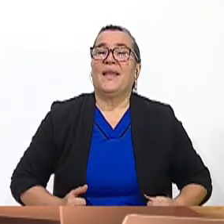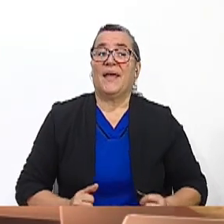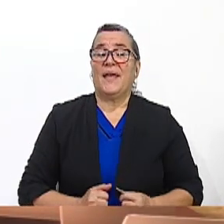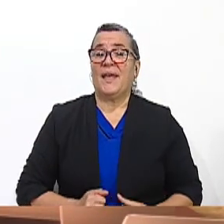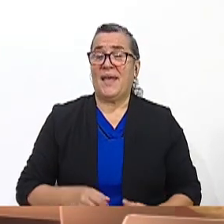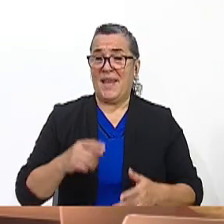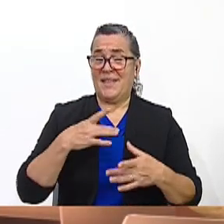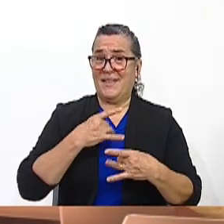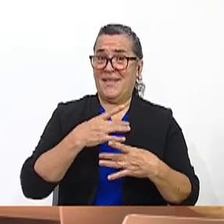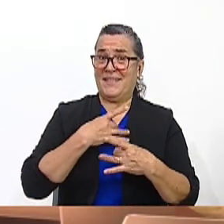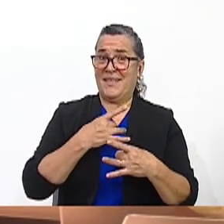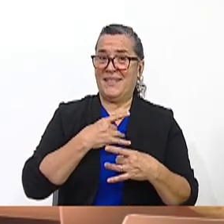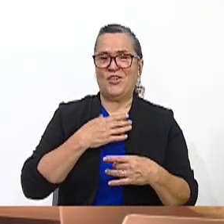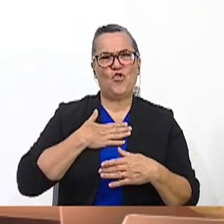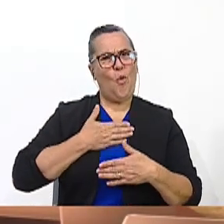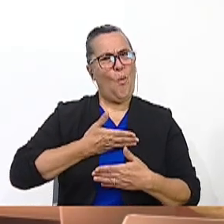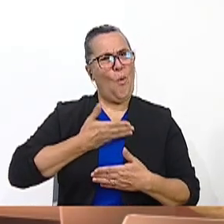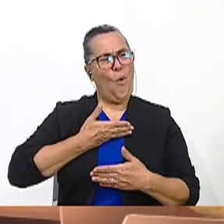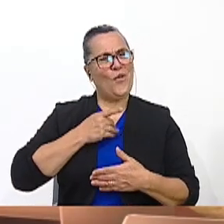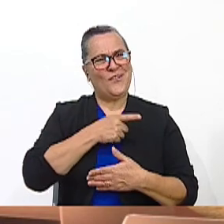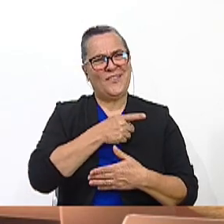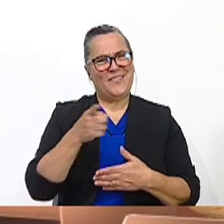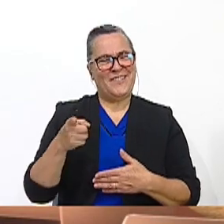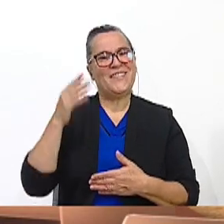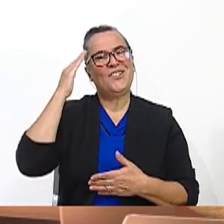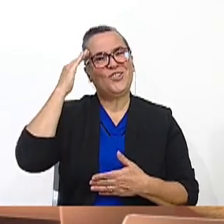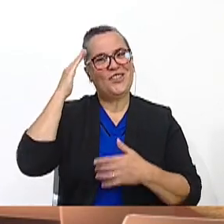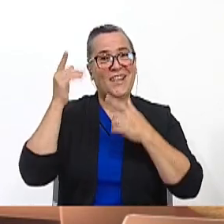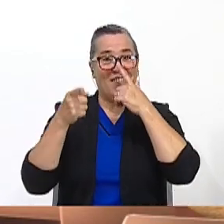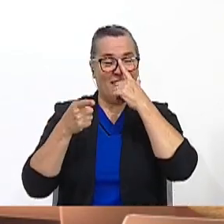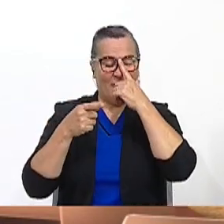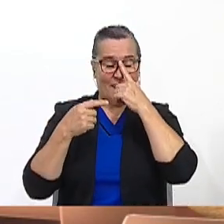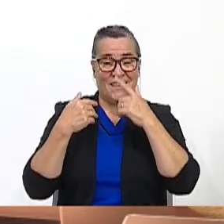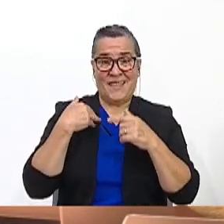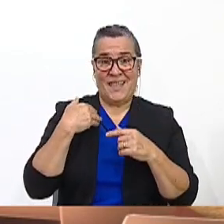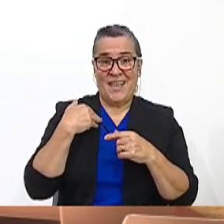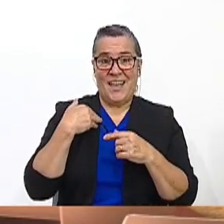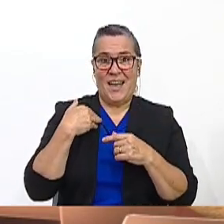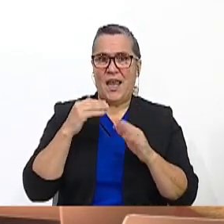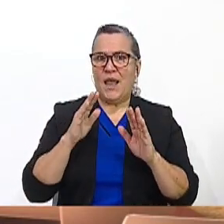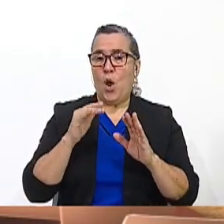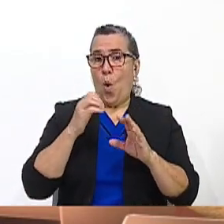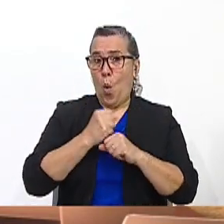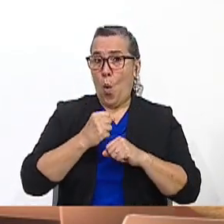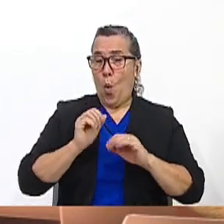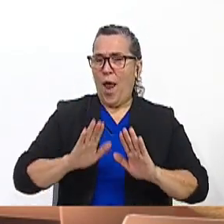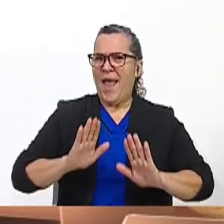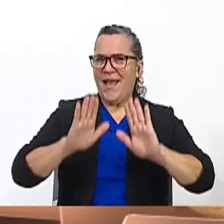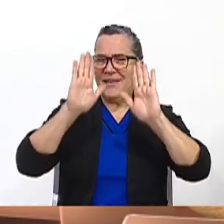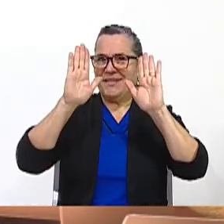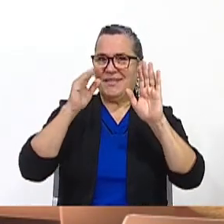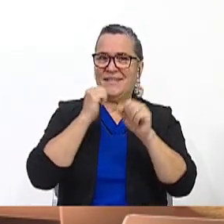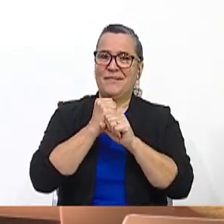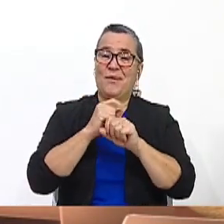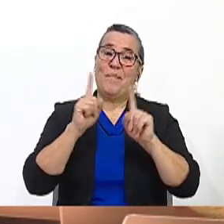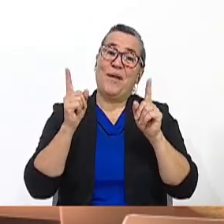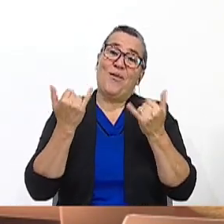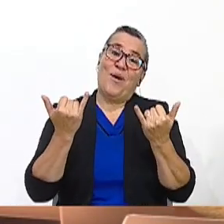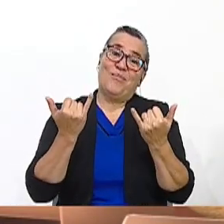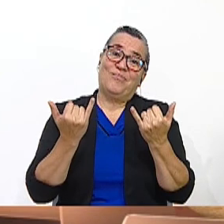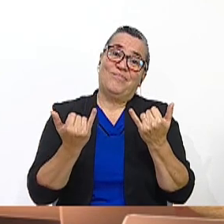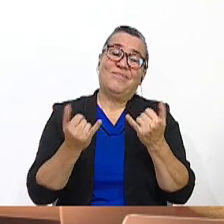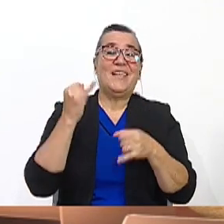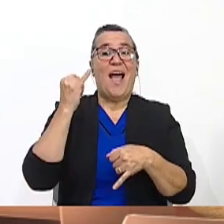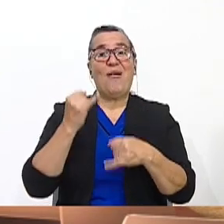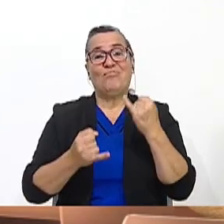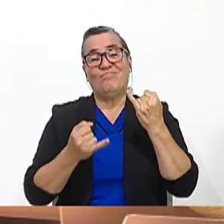Interesting. I'm very proud of you guys. And I know that you have done an excellent debt in today's lesson. But, well, we have come to an